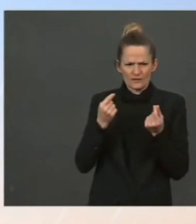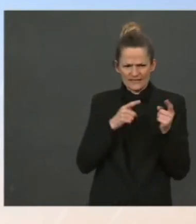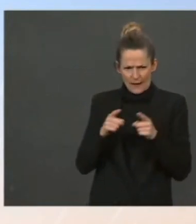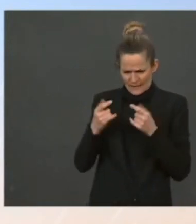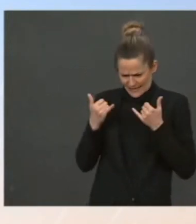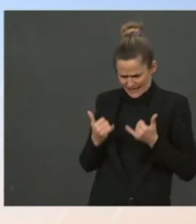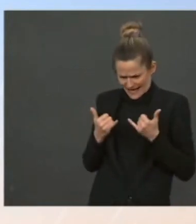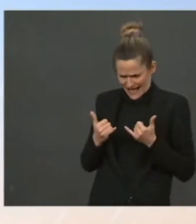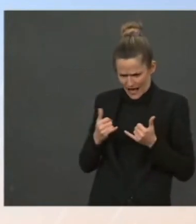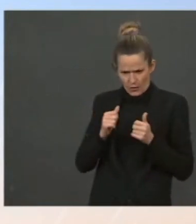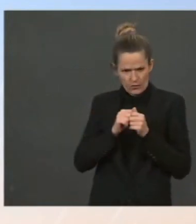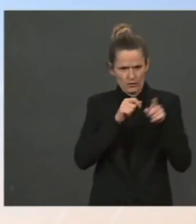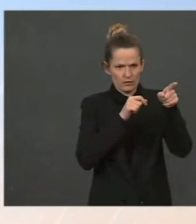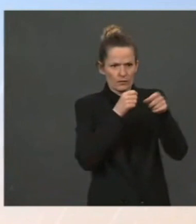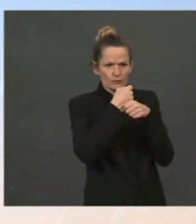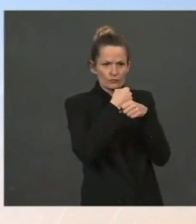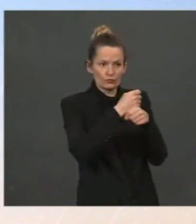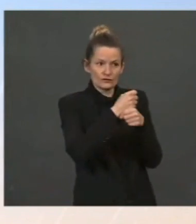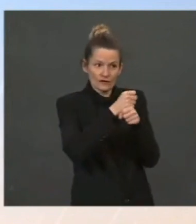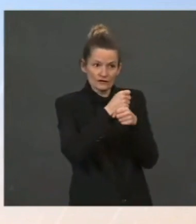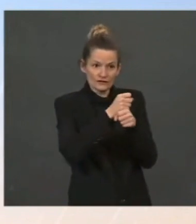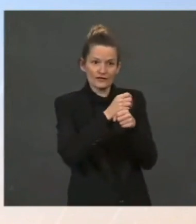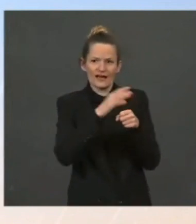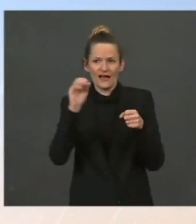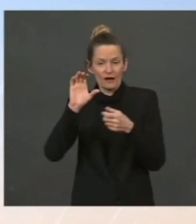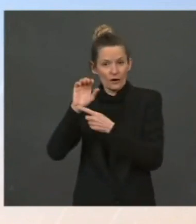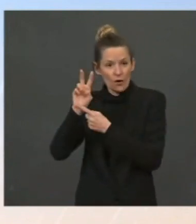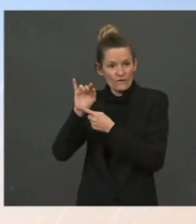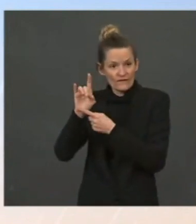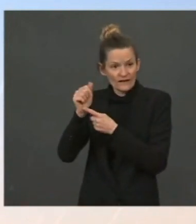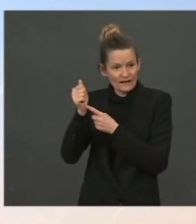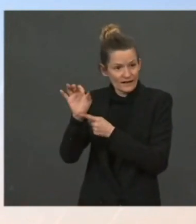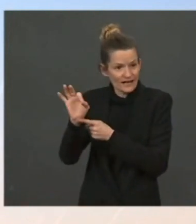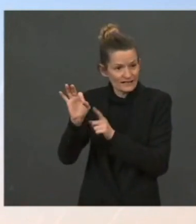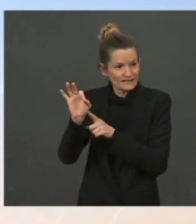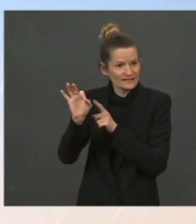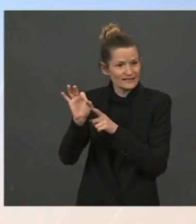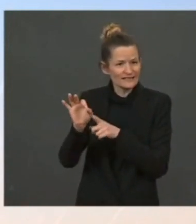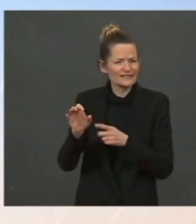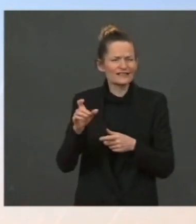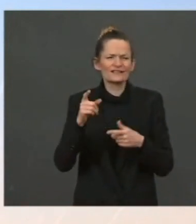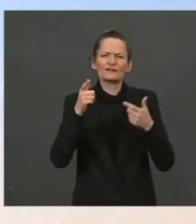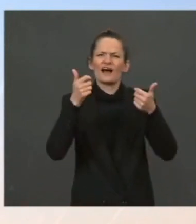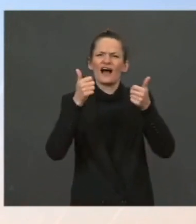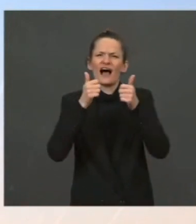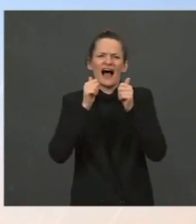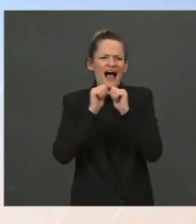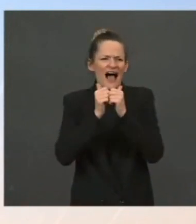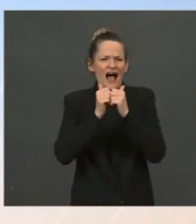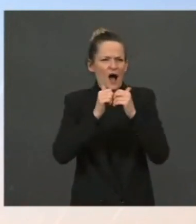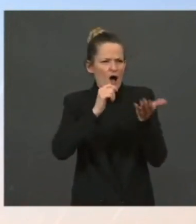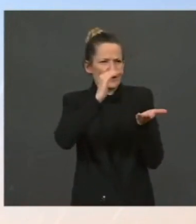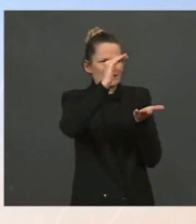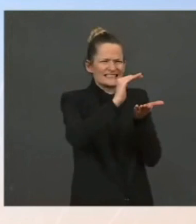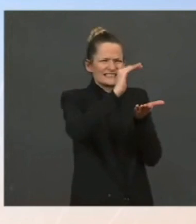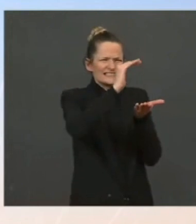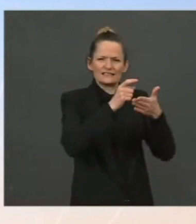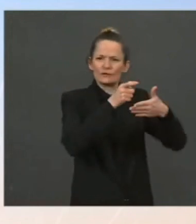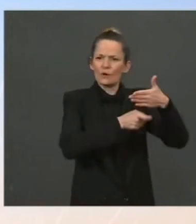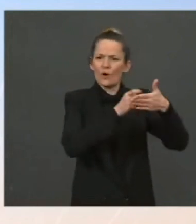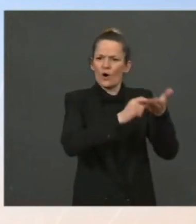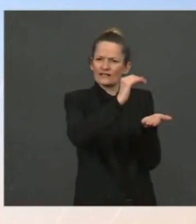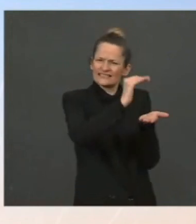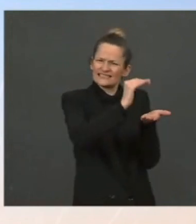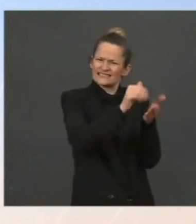COVID, and trying not to, trying to keep prices down as prices are going? Yeah, April, it's a great